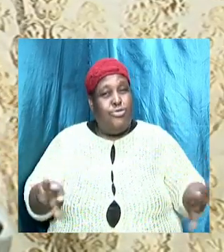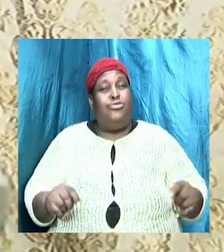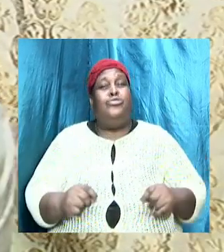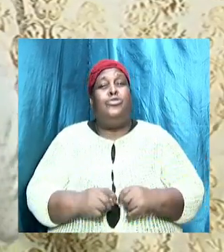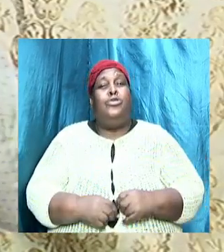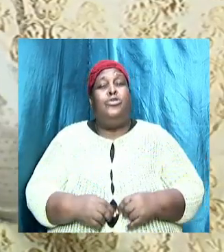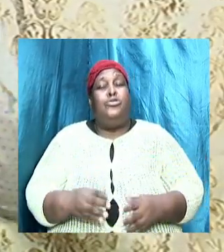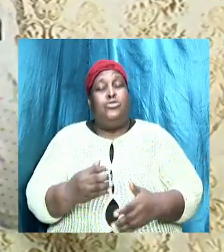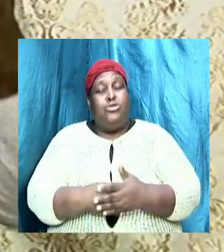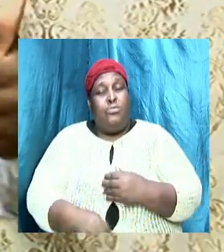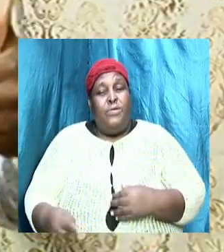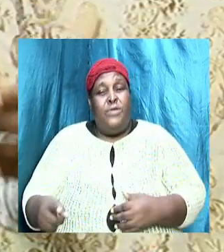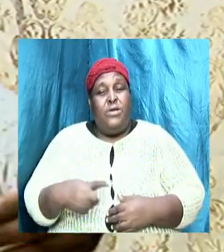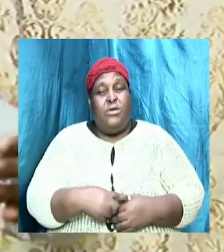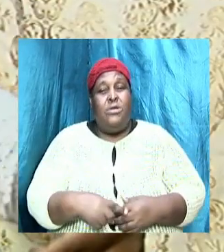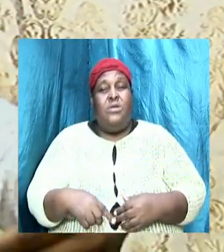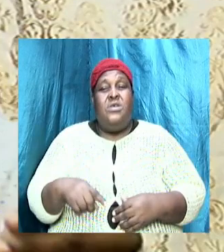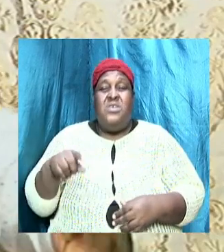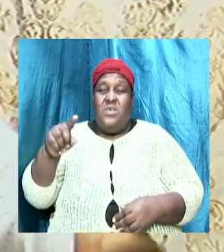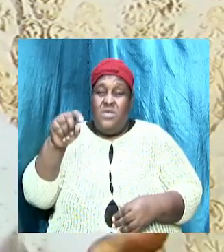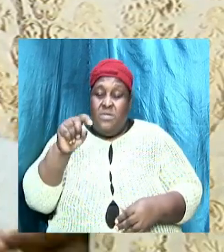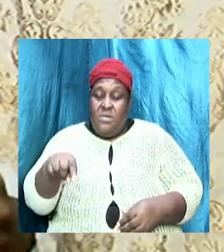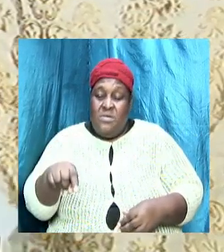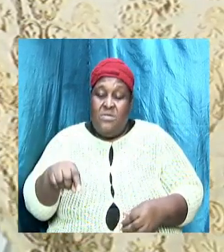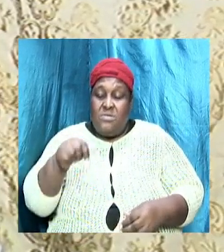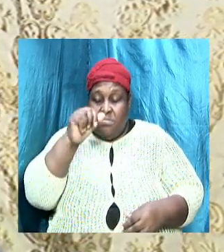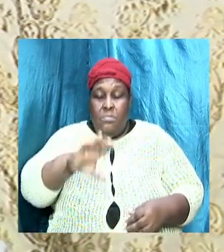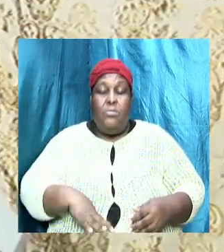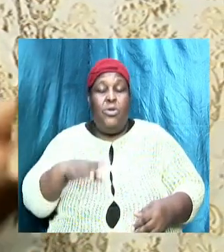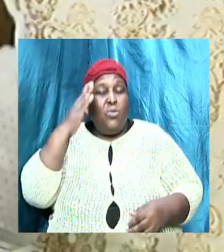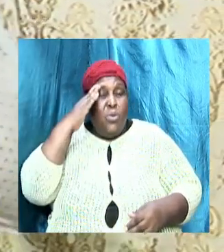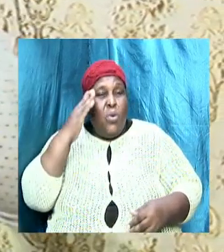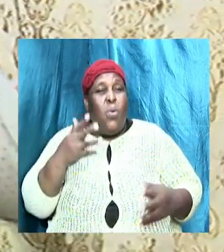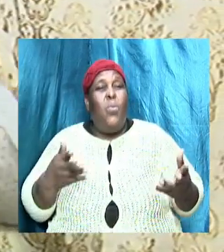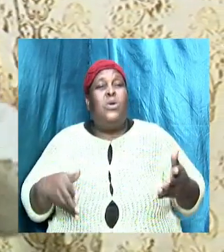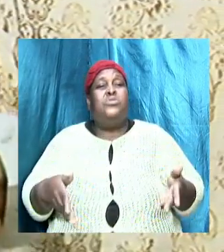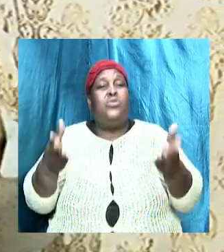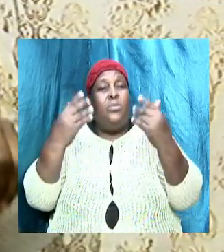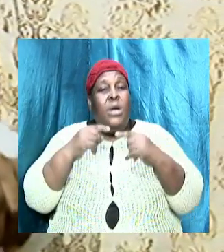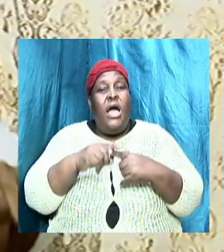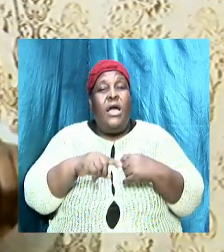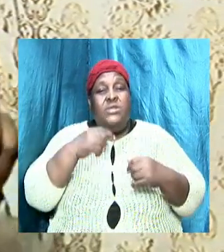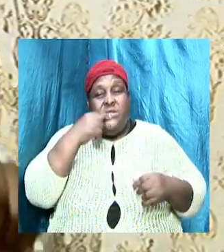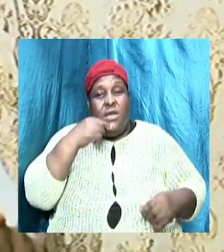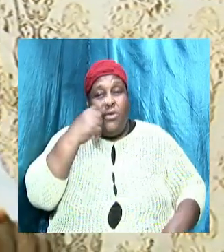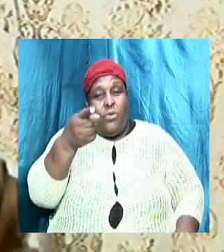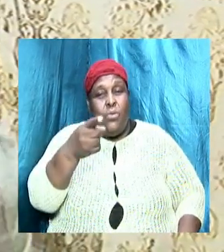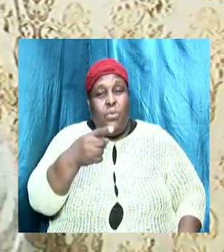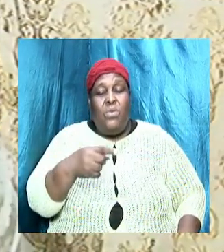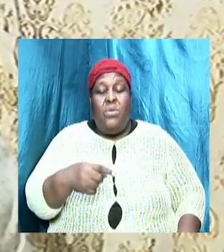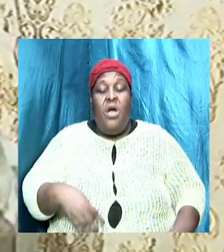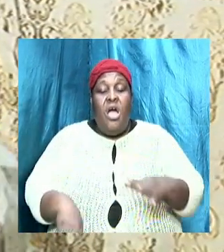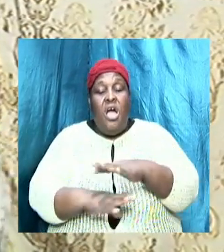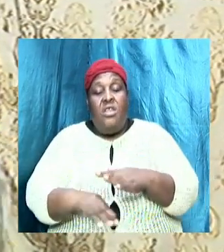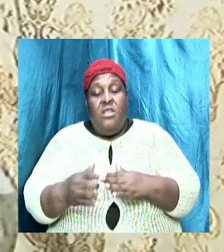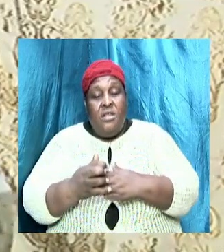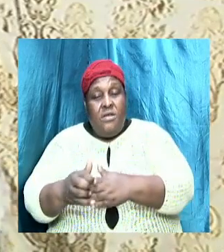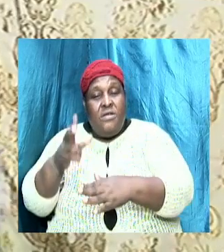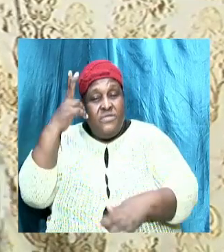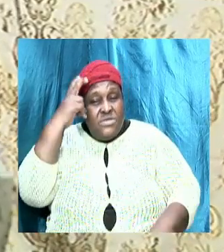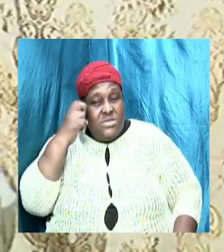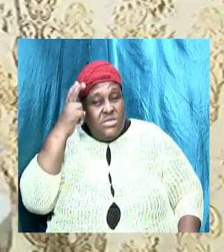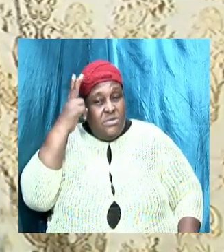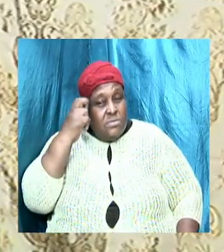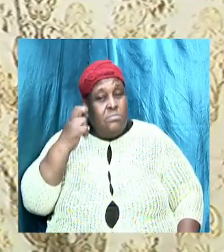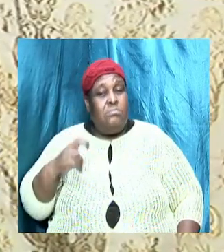seminaries these men know what to come and tell you these men under the leading of Satan know what to come